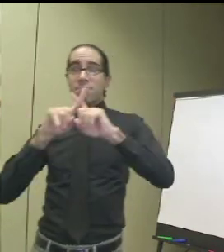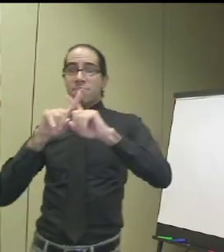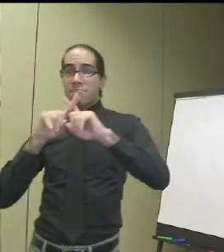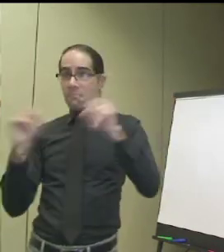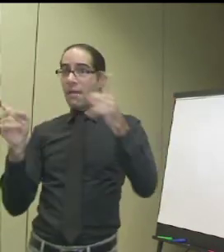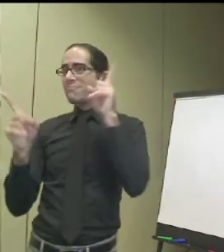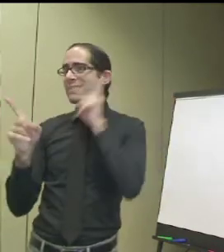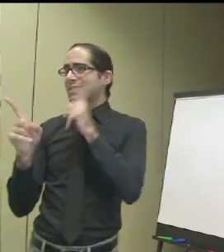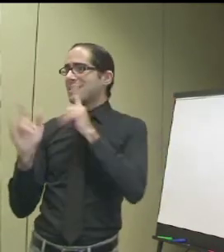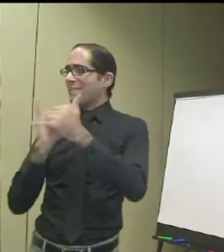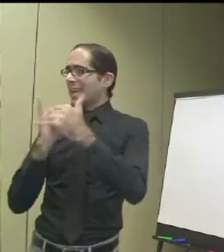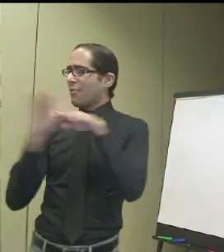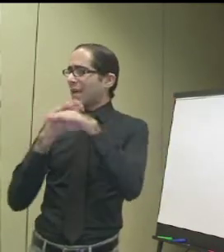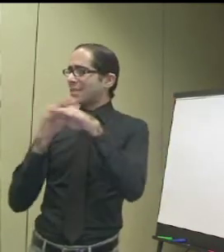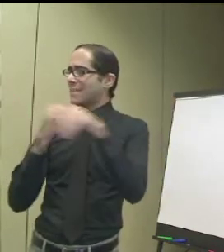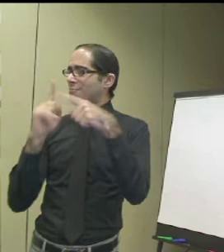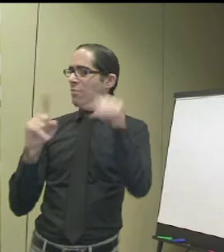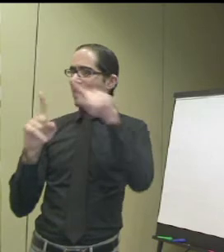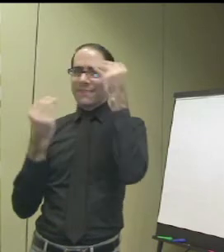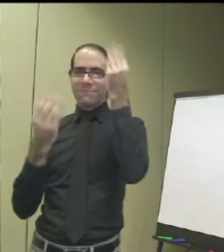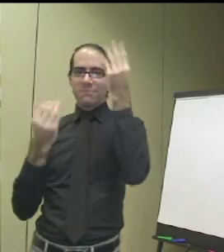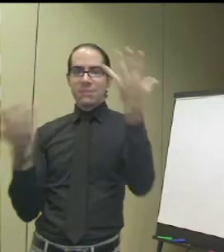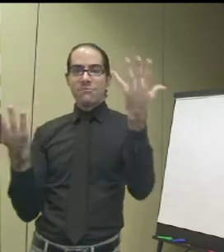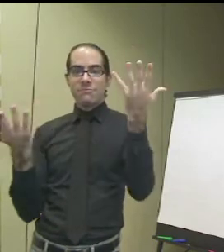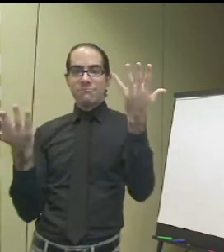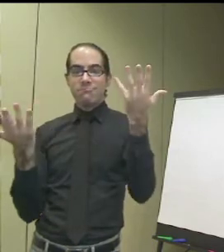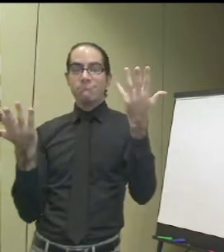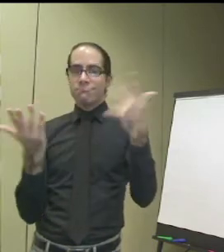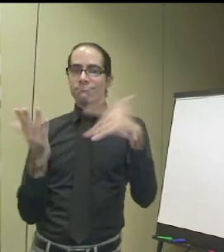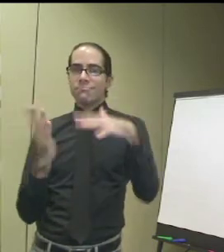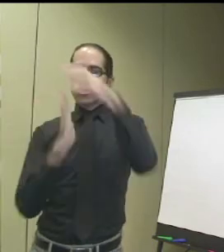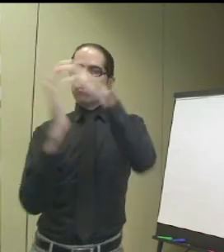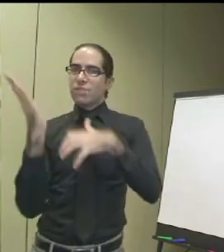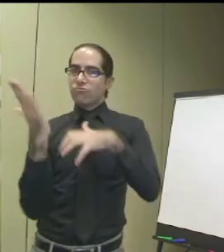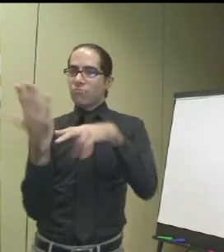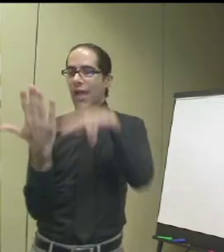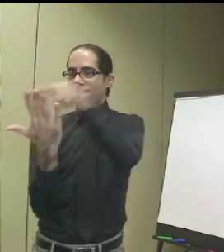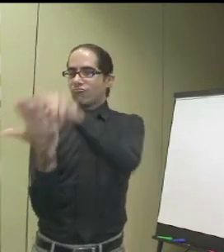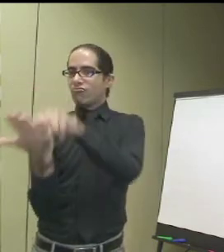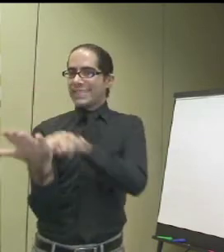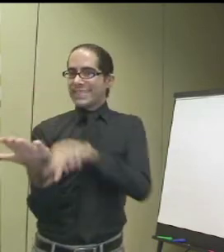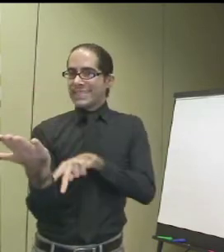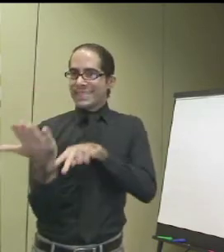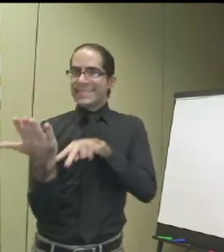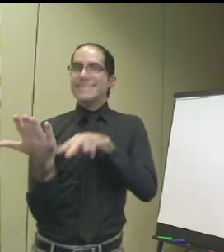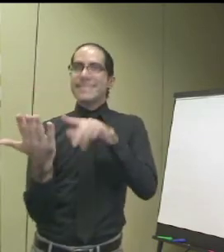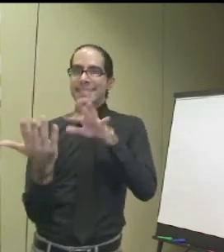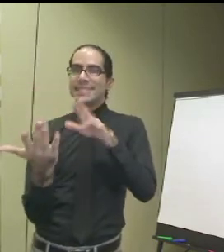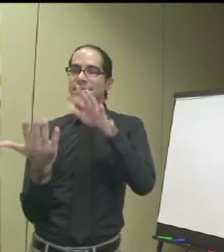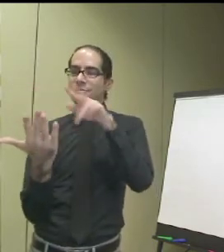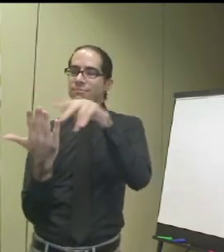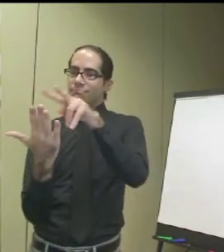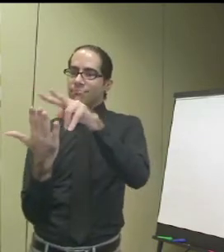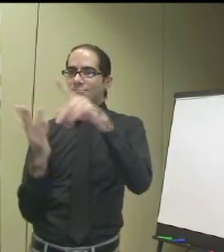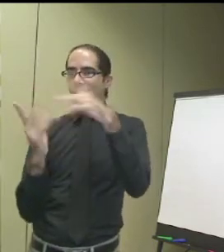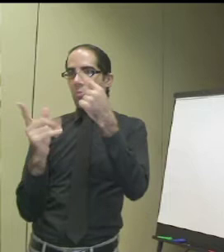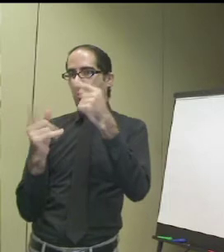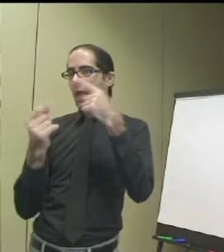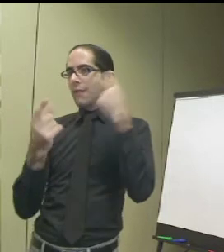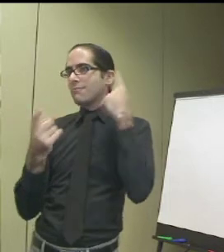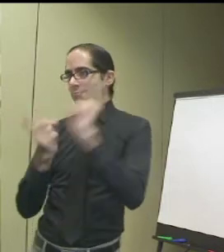And all of the things that we have on display. But how are those. How is that information accessible. We transcribe it. So that